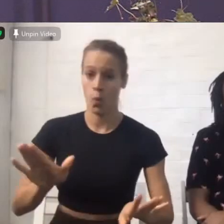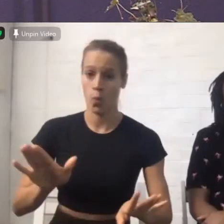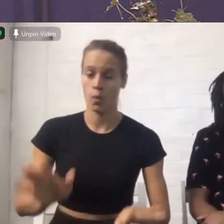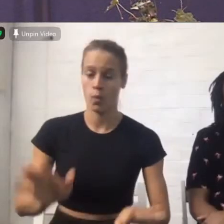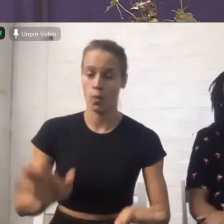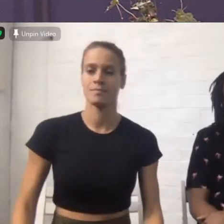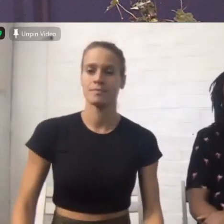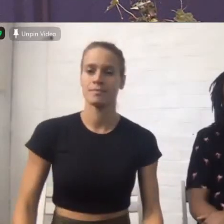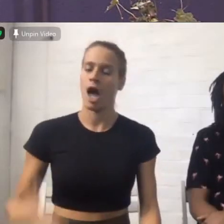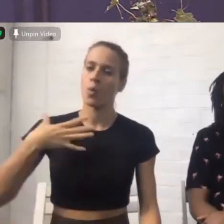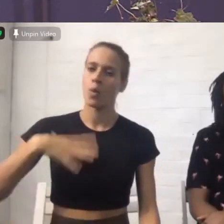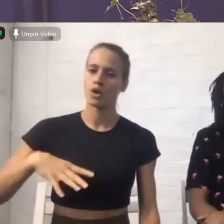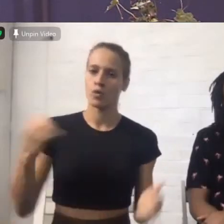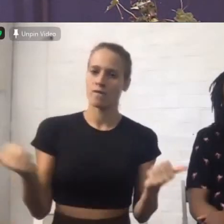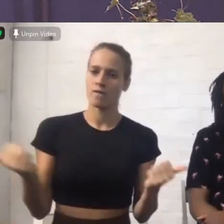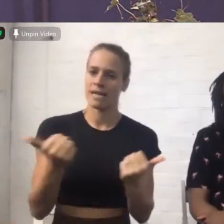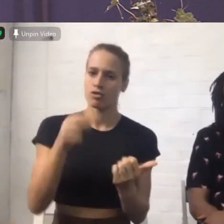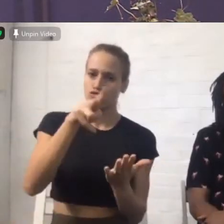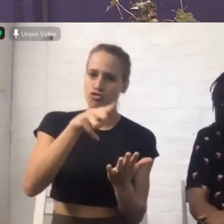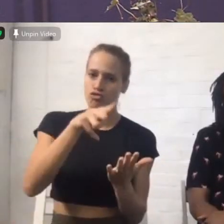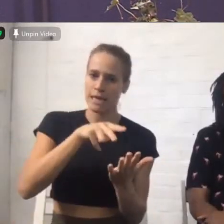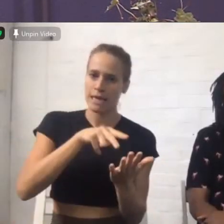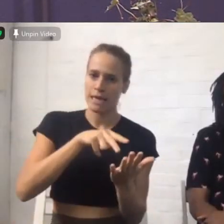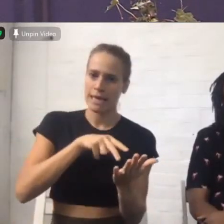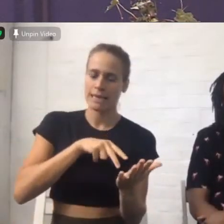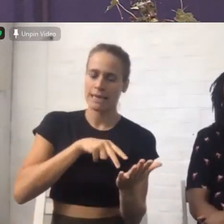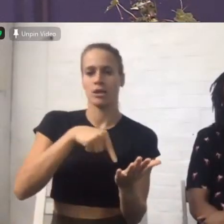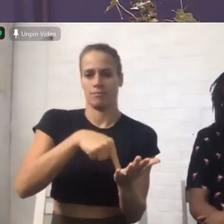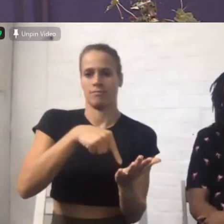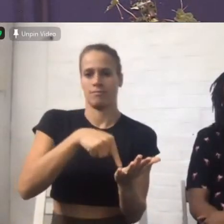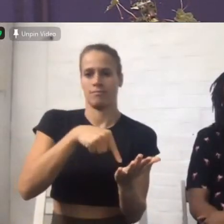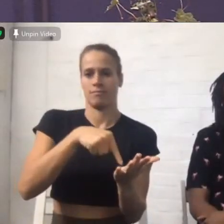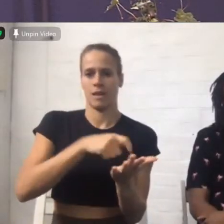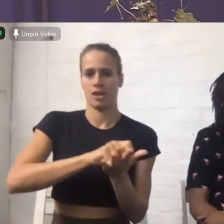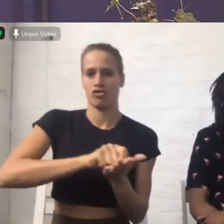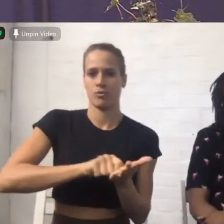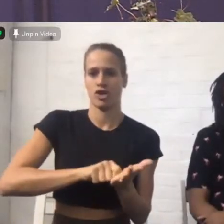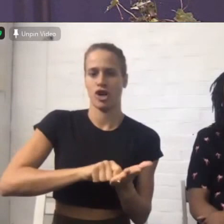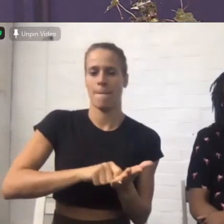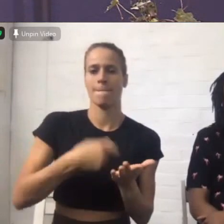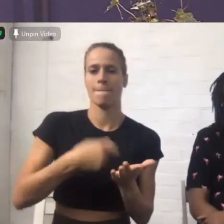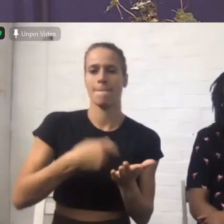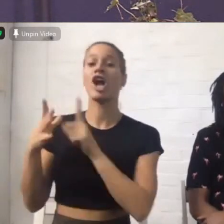to Gideon once more he said this